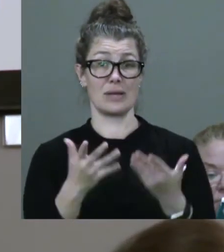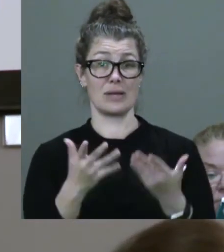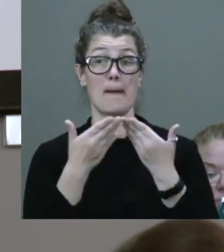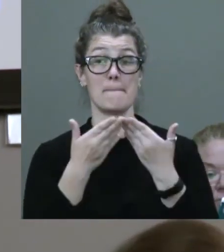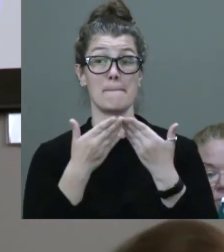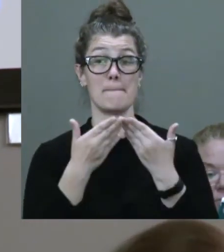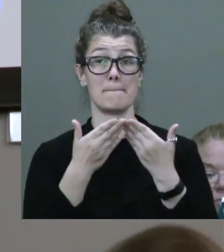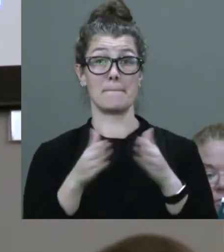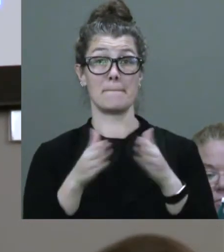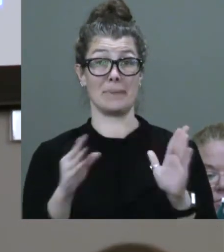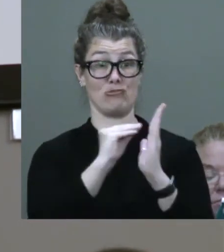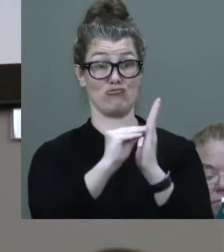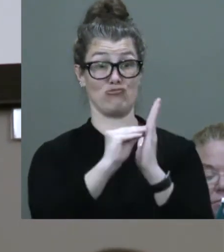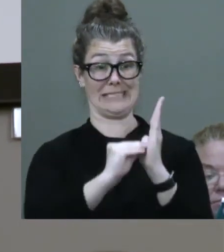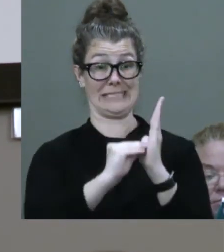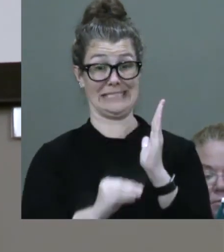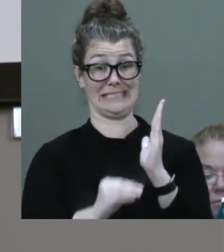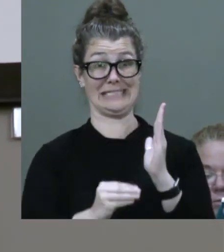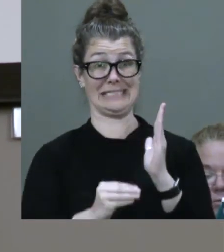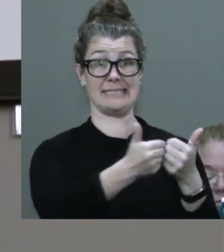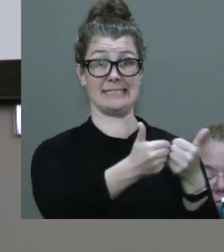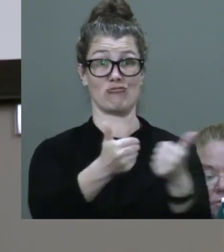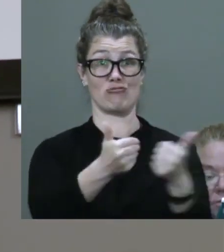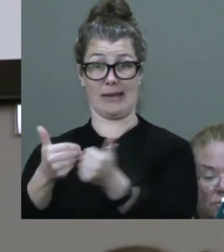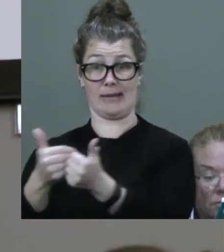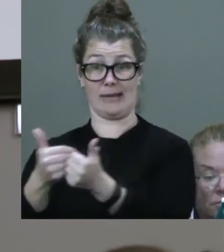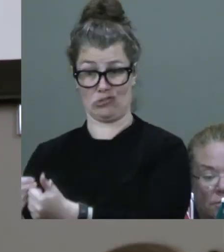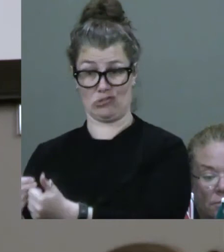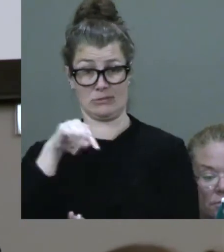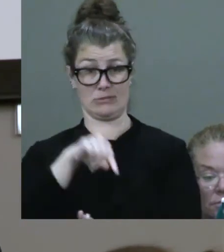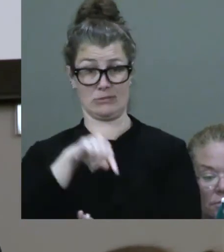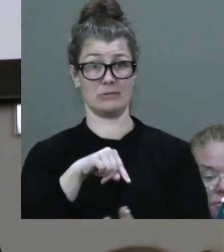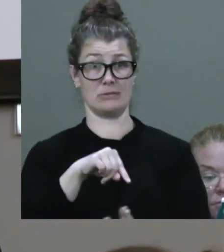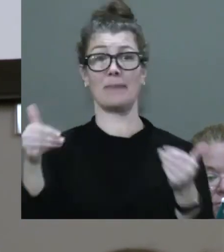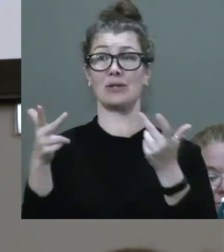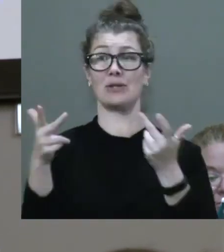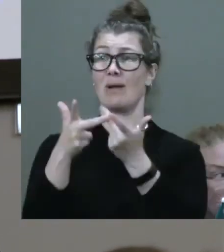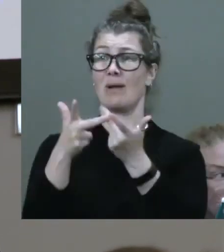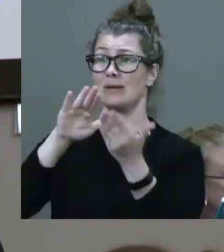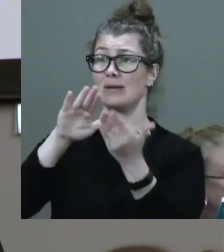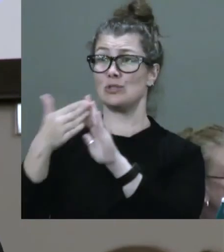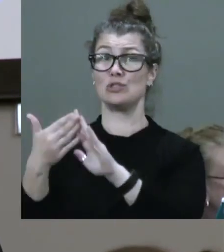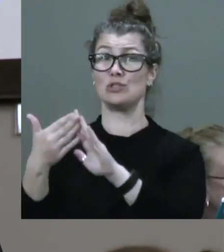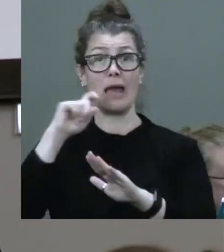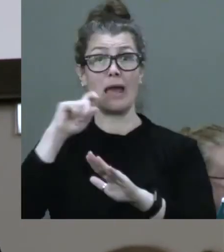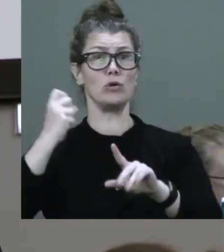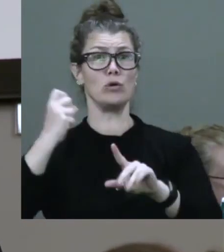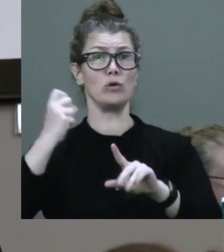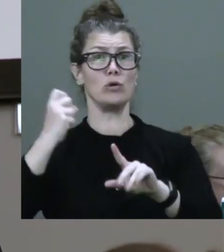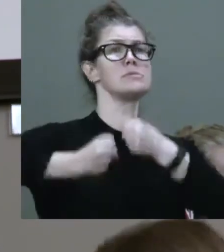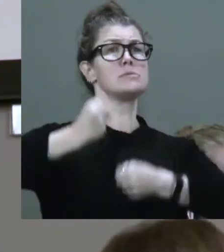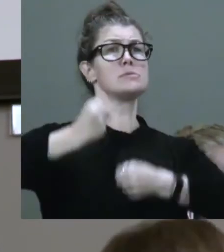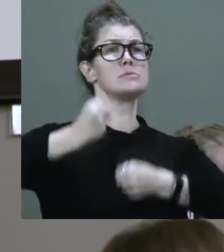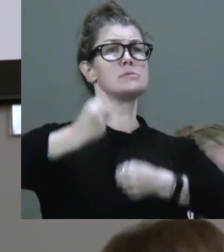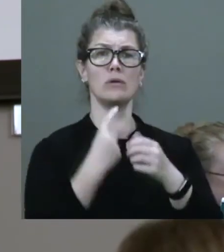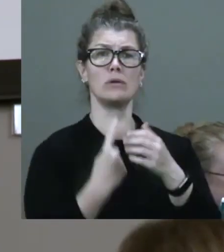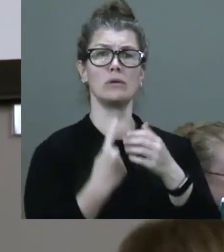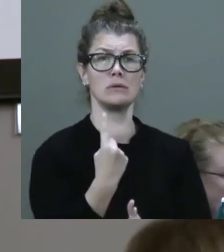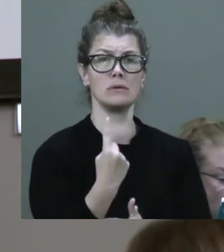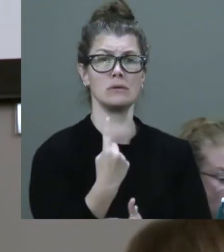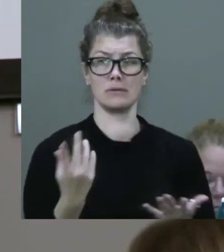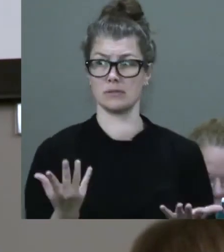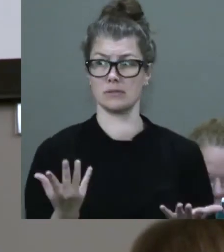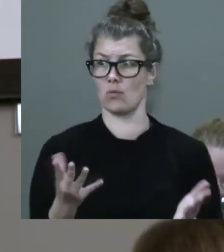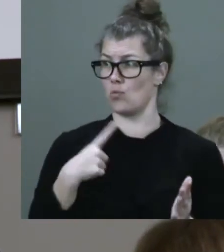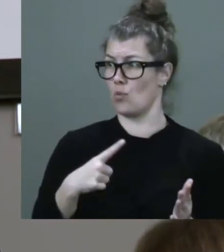segregation in relation to any other community, there would be outrage. So what we need to do